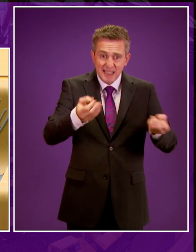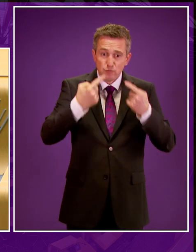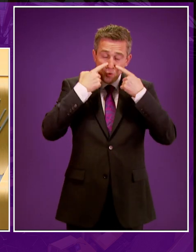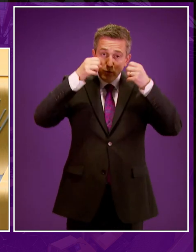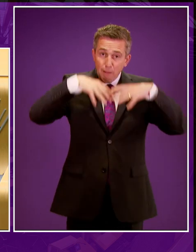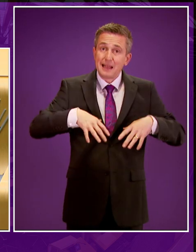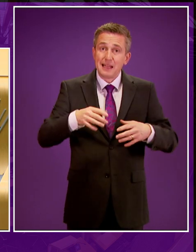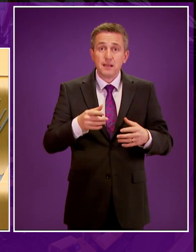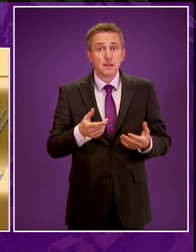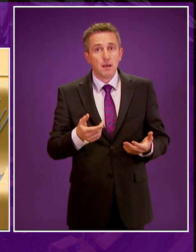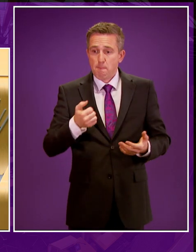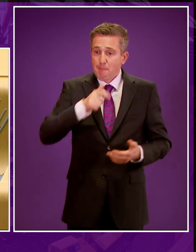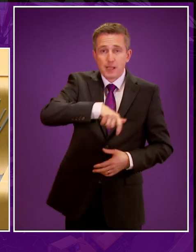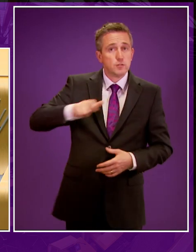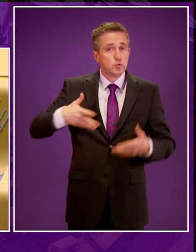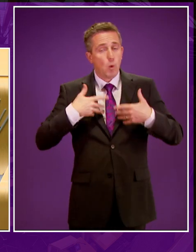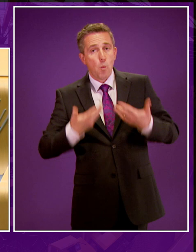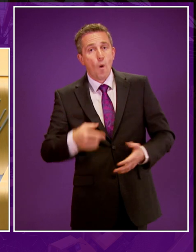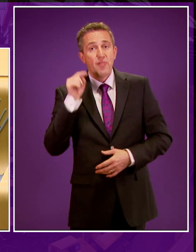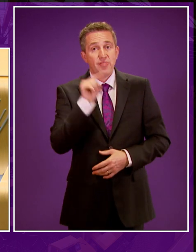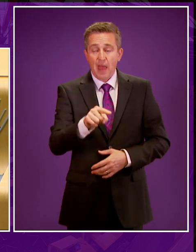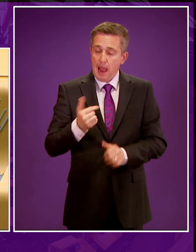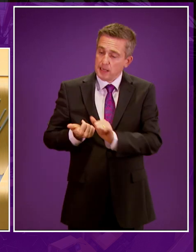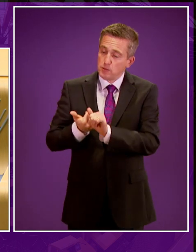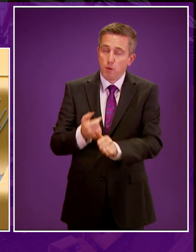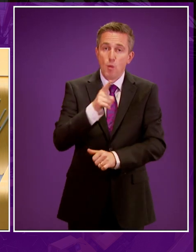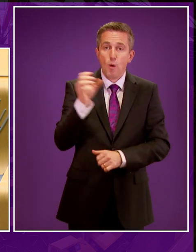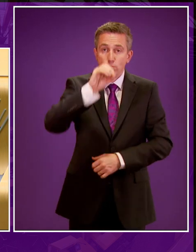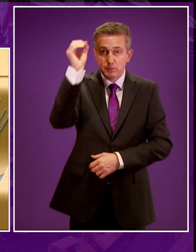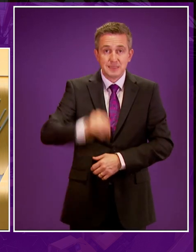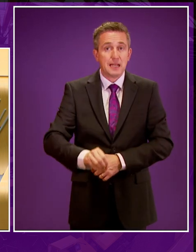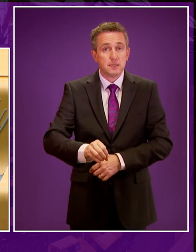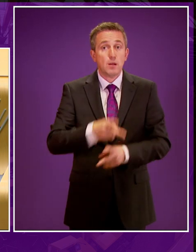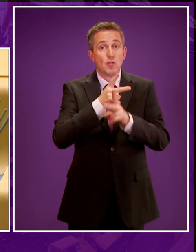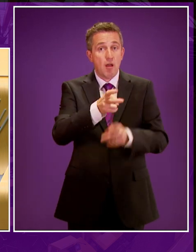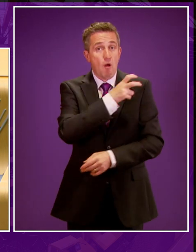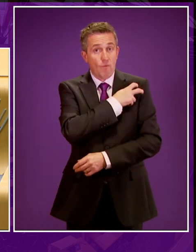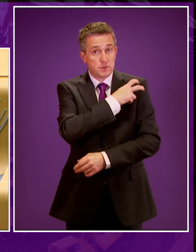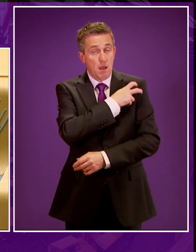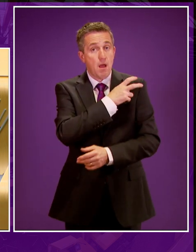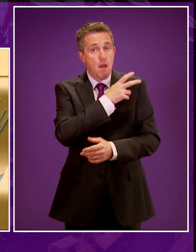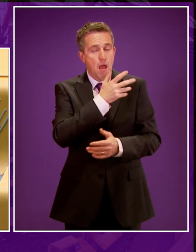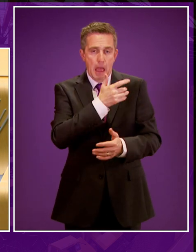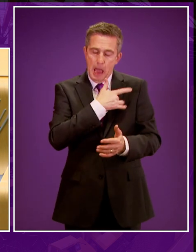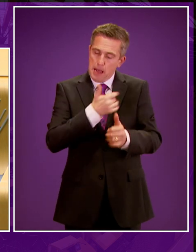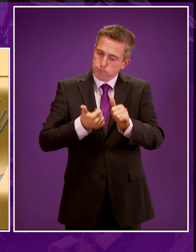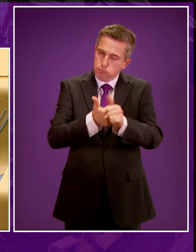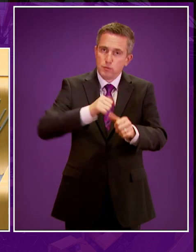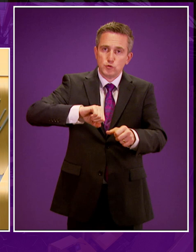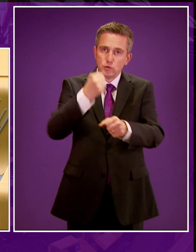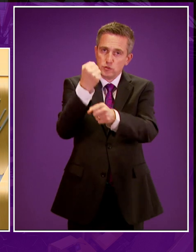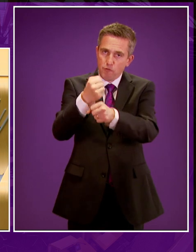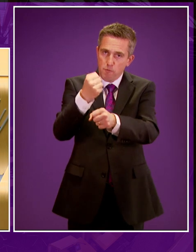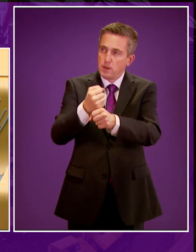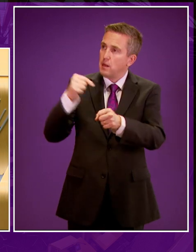presiding officer, because that's not what my constituents want, and I back them 100%. Presiding officer, I applaud the Scottish Government and